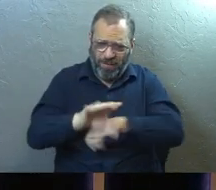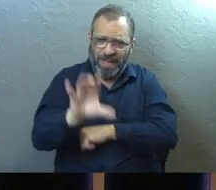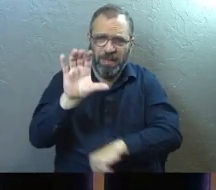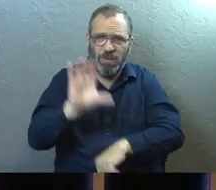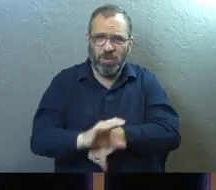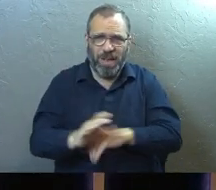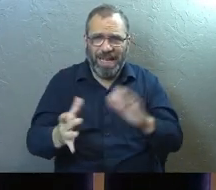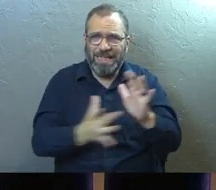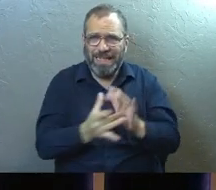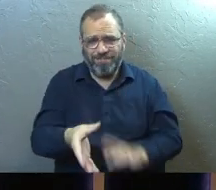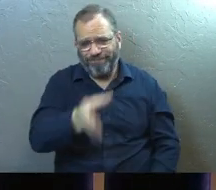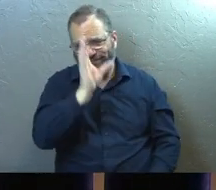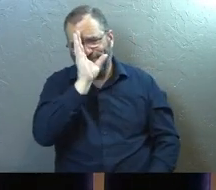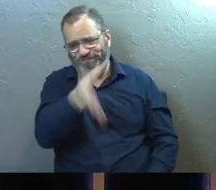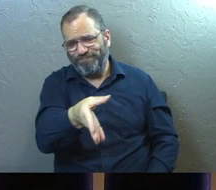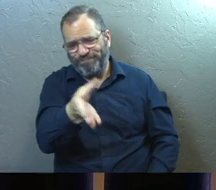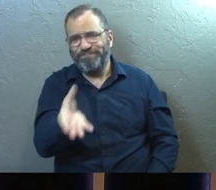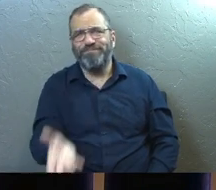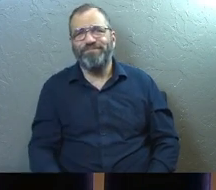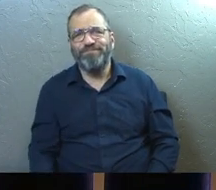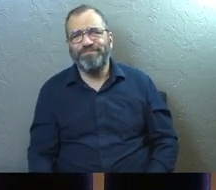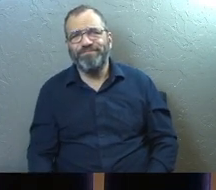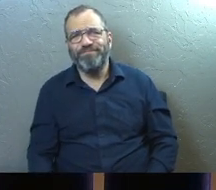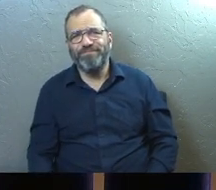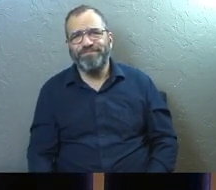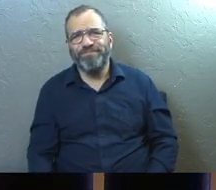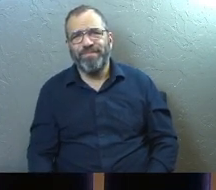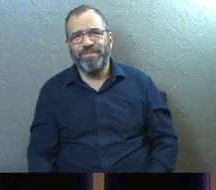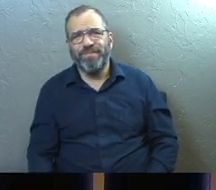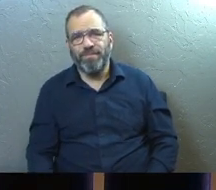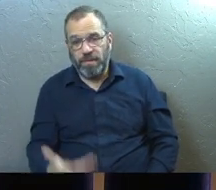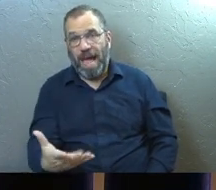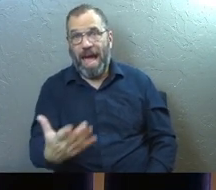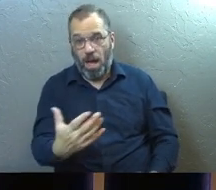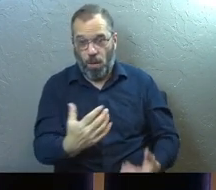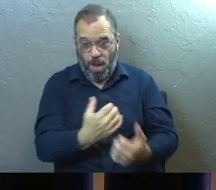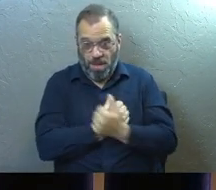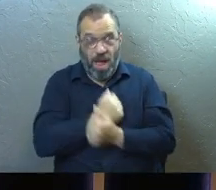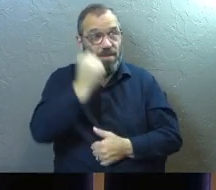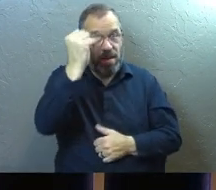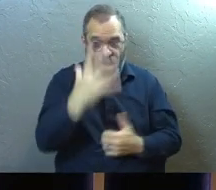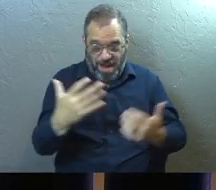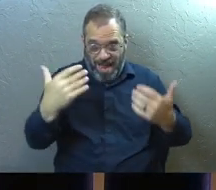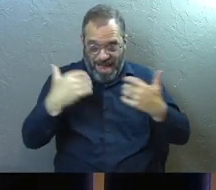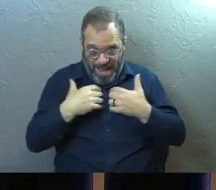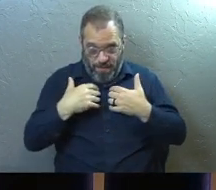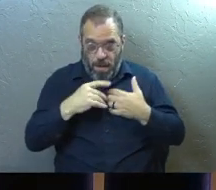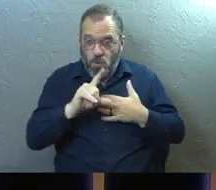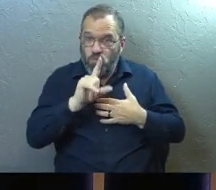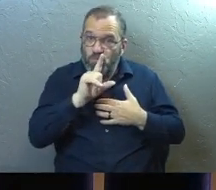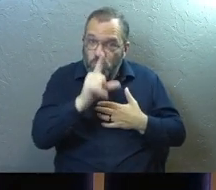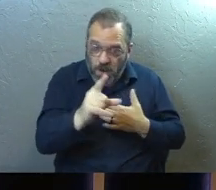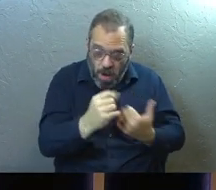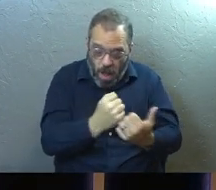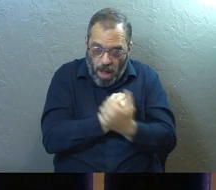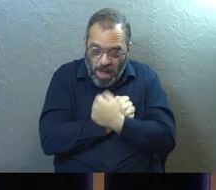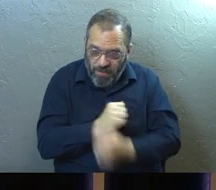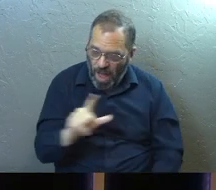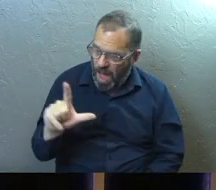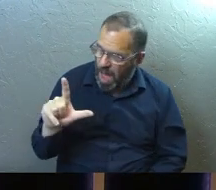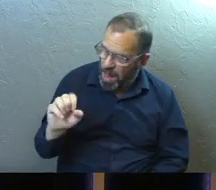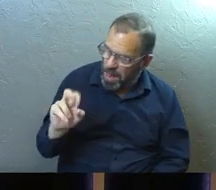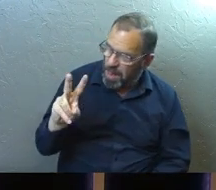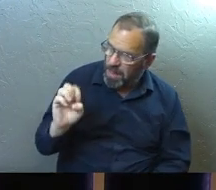Jesus just spells it out. So all of a sudden, loving God and having actual love